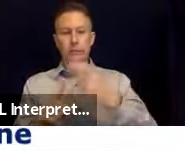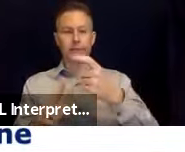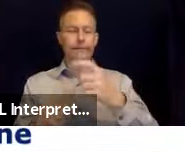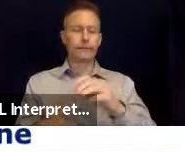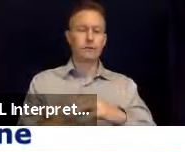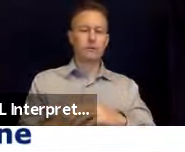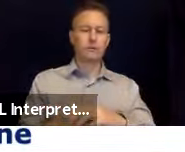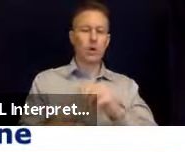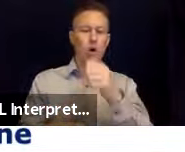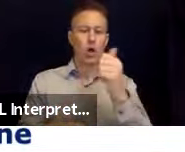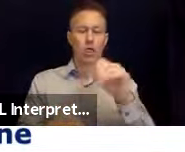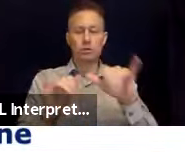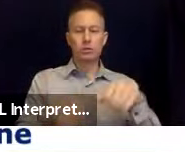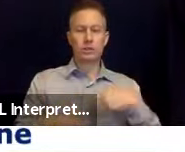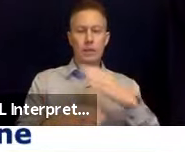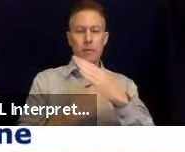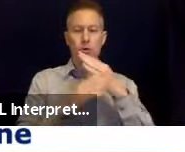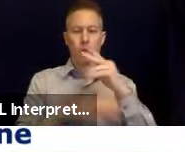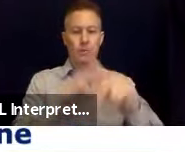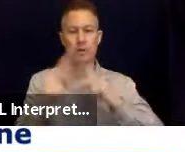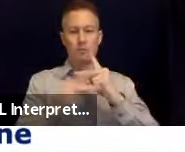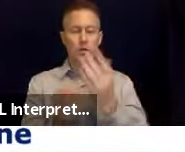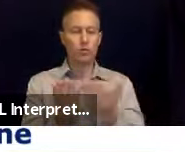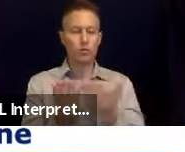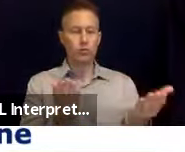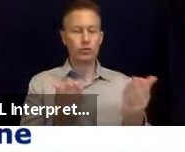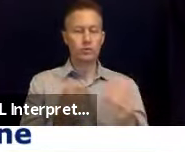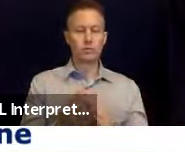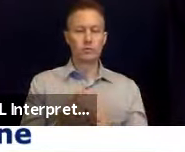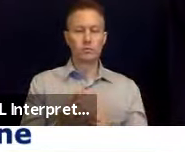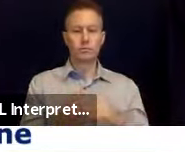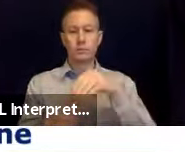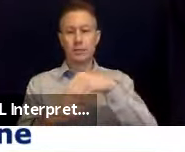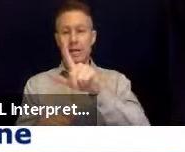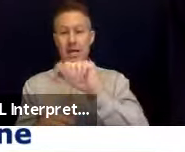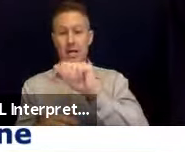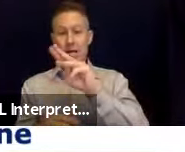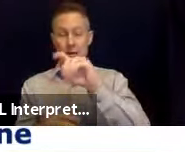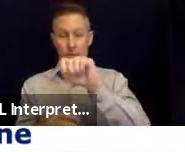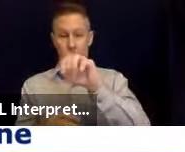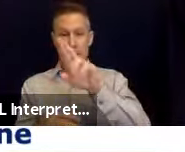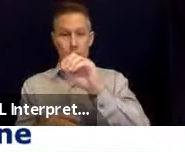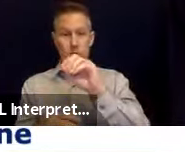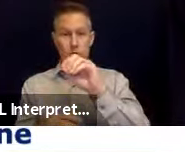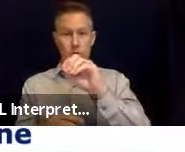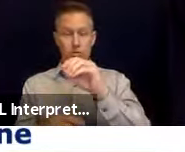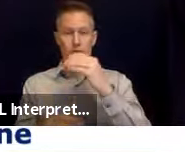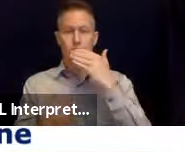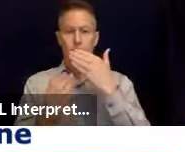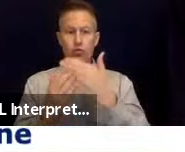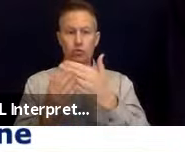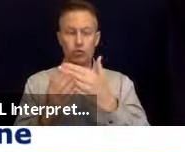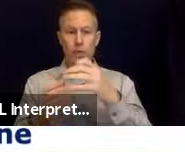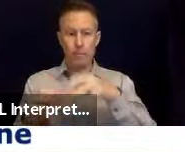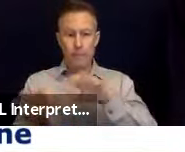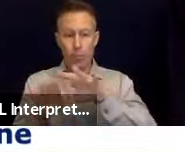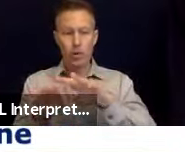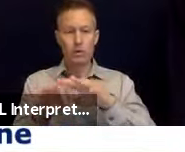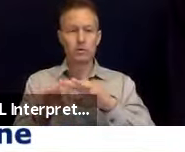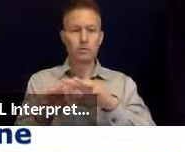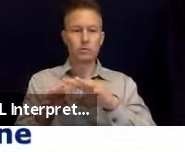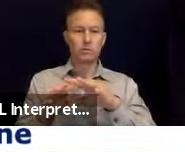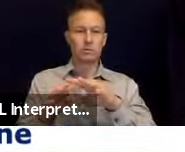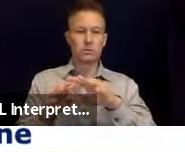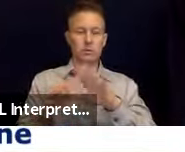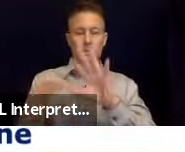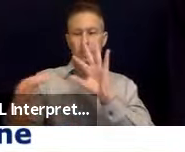people and to protect other resources. In the case of an LA Metro, of course, it's a critical lifeline to move materials after an earthquake.